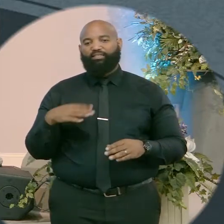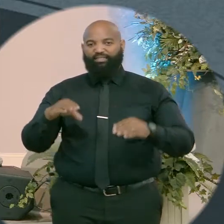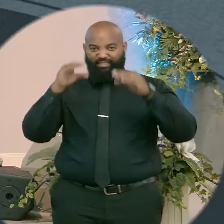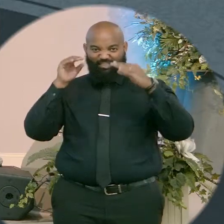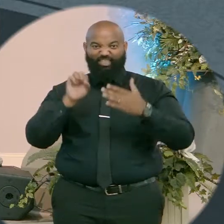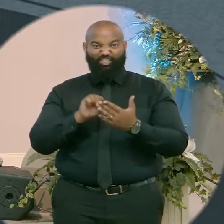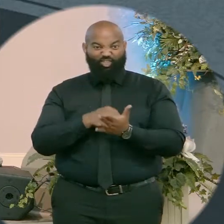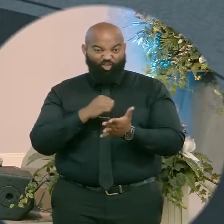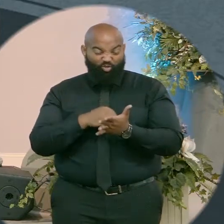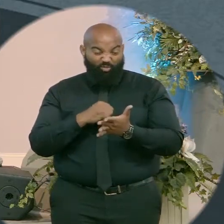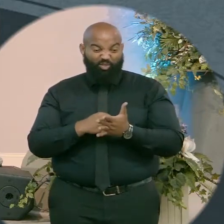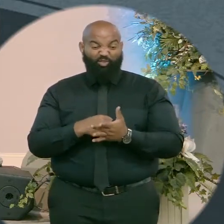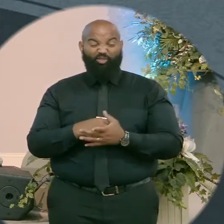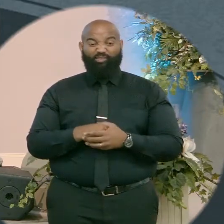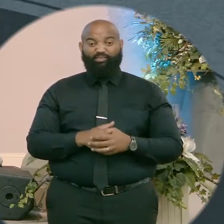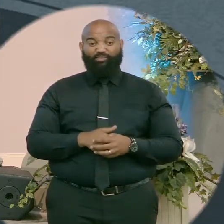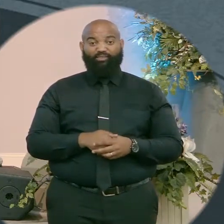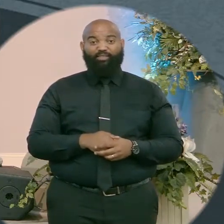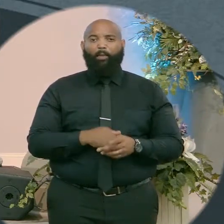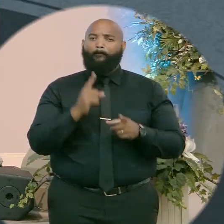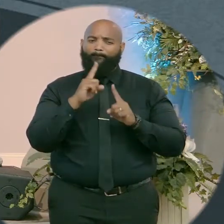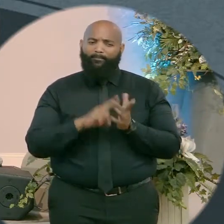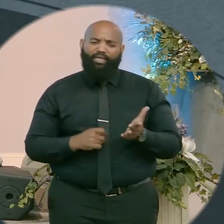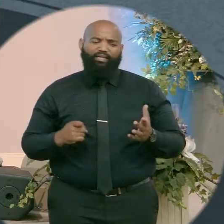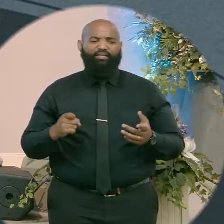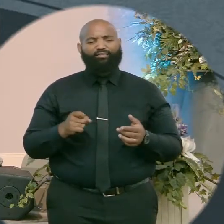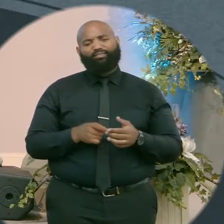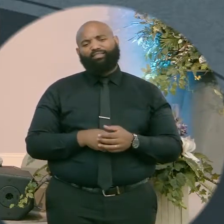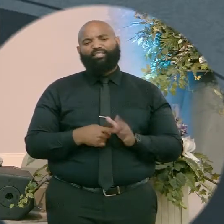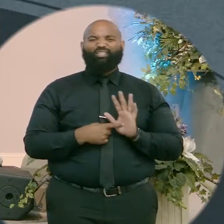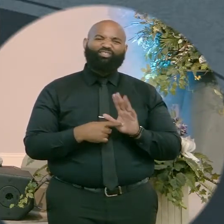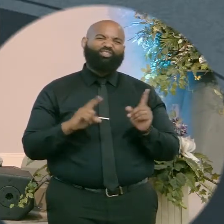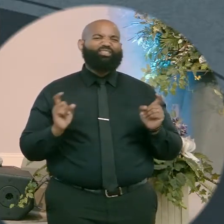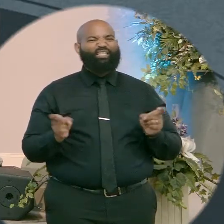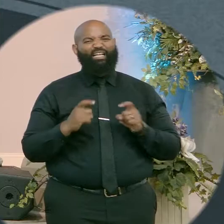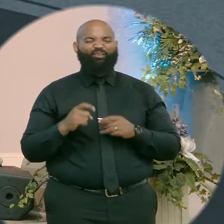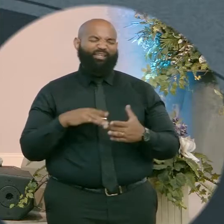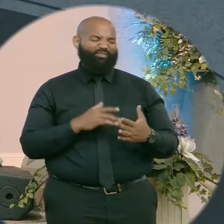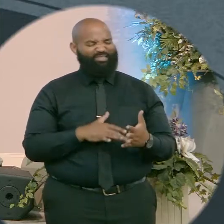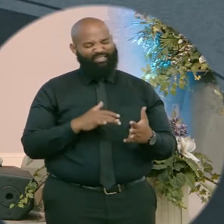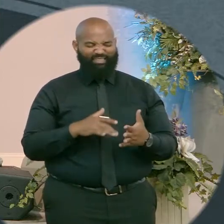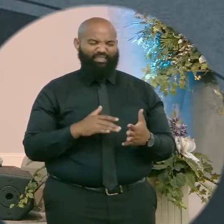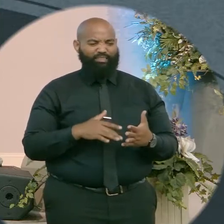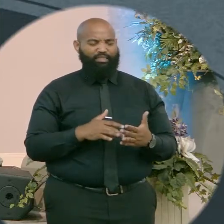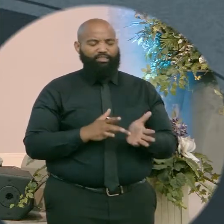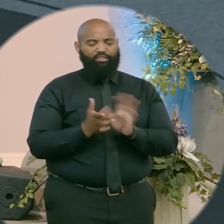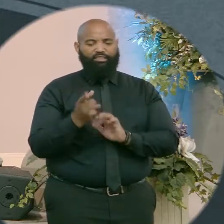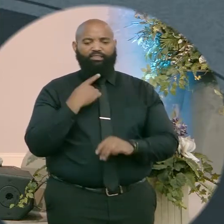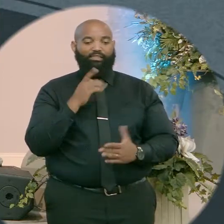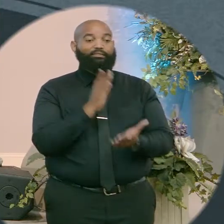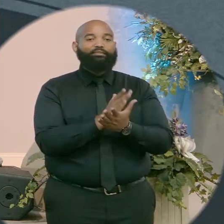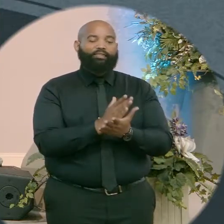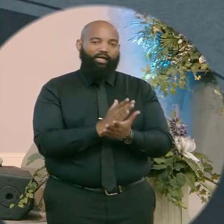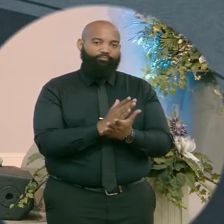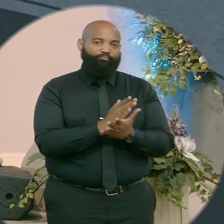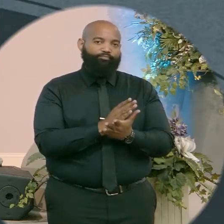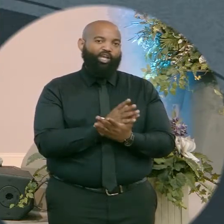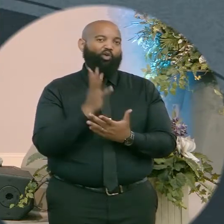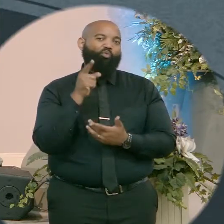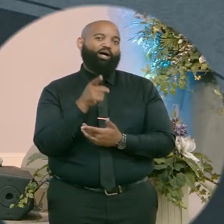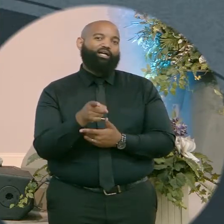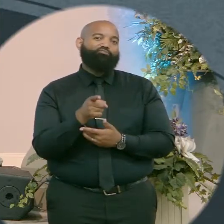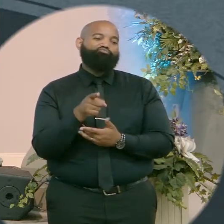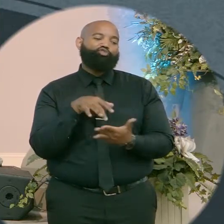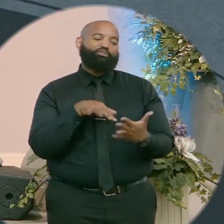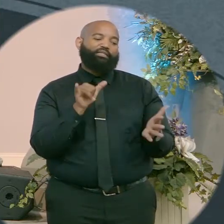just seemed really fitting for the holiday. And I was studying it out and the Lord stopped me right in the middle of my study. And he says, why are